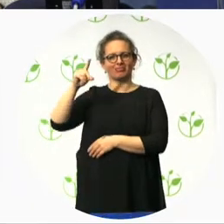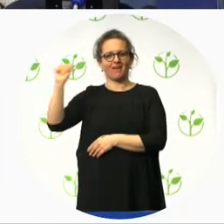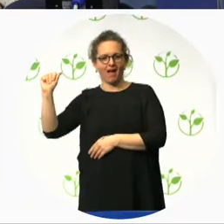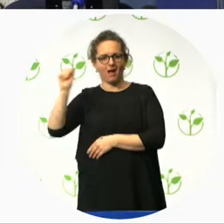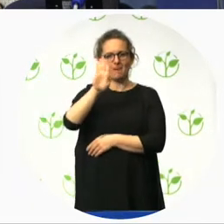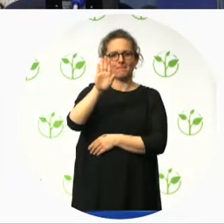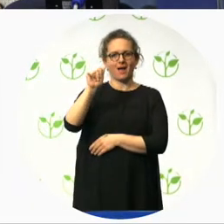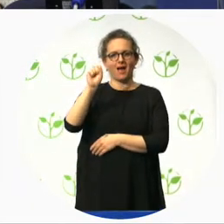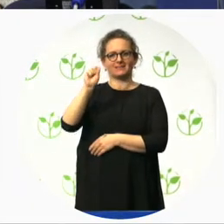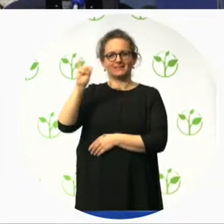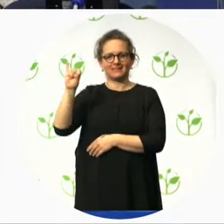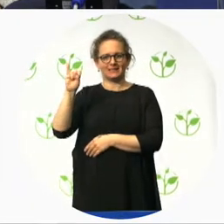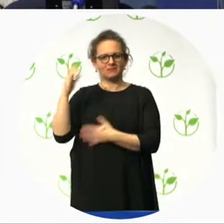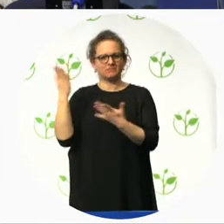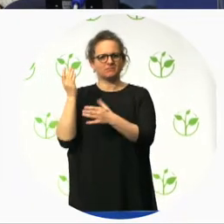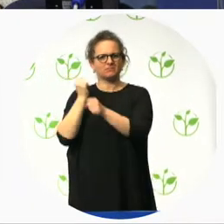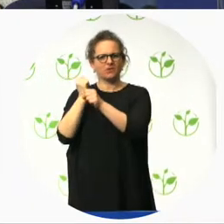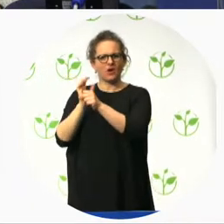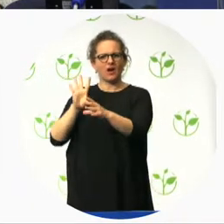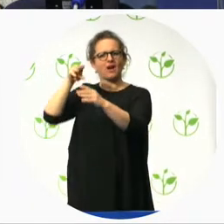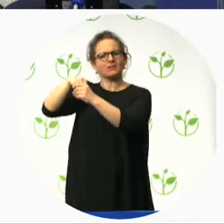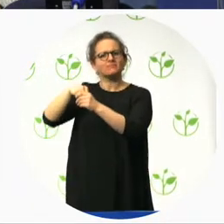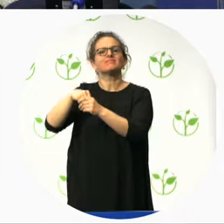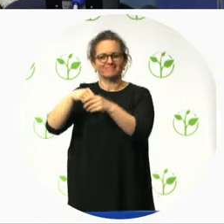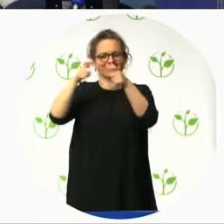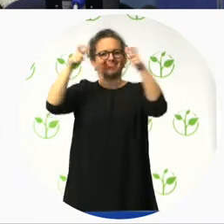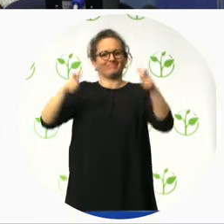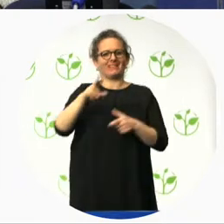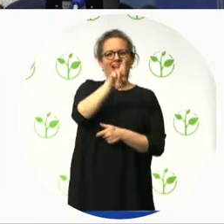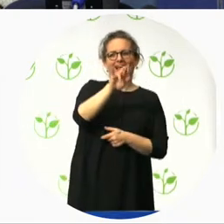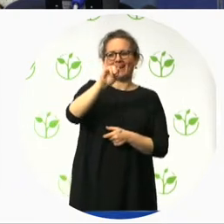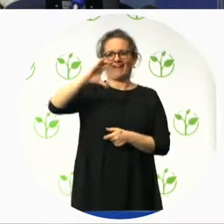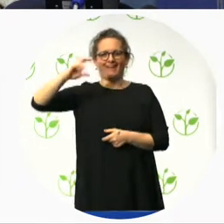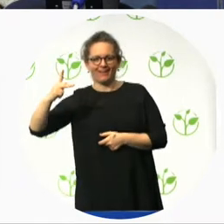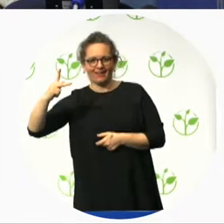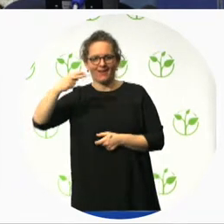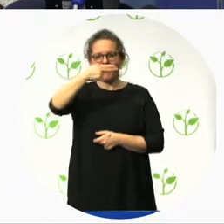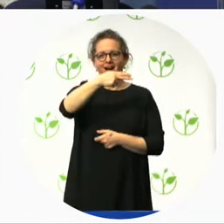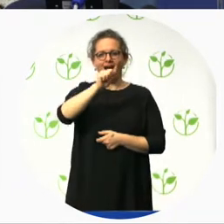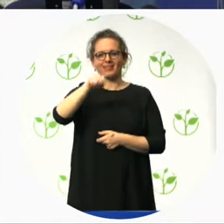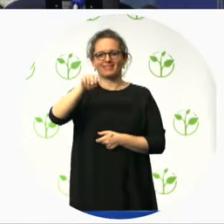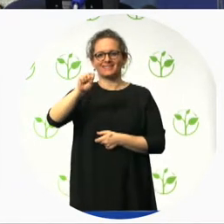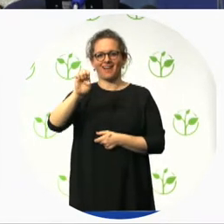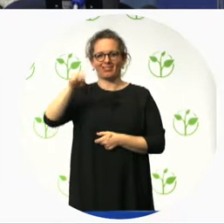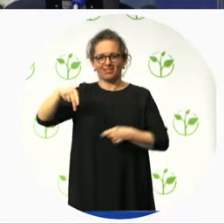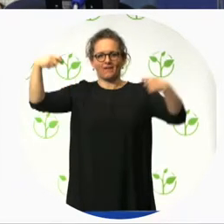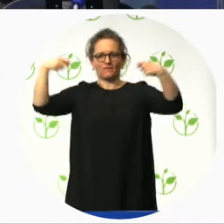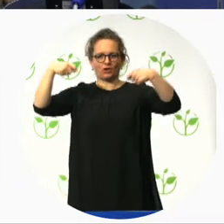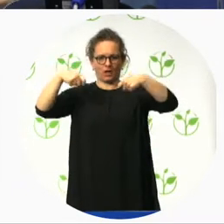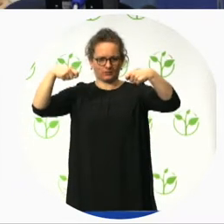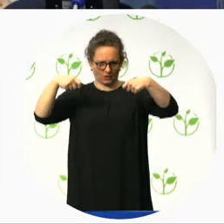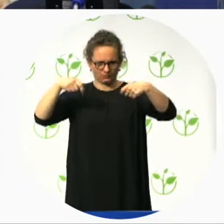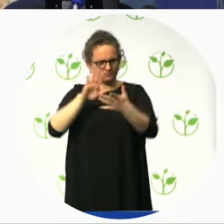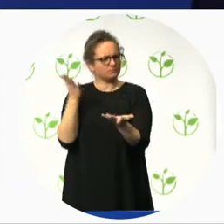And is going to tell us about some measurements of accessibility. And sharing with us the